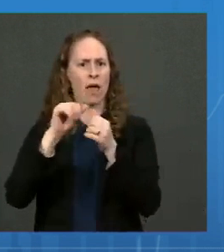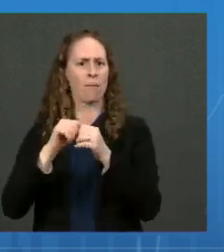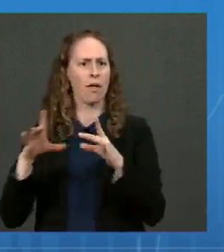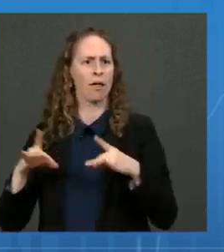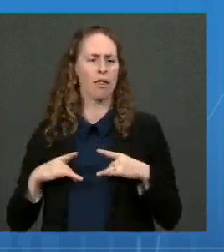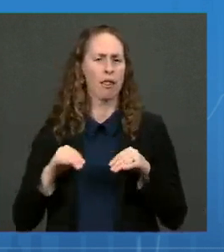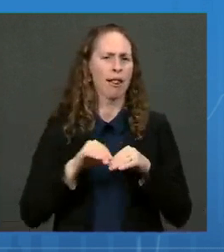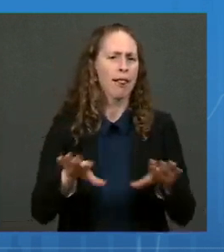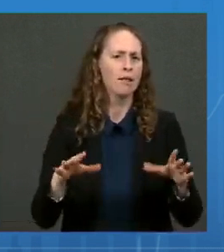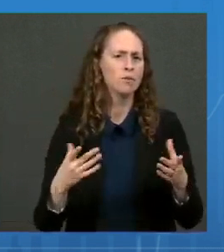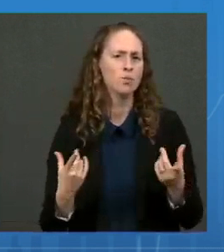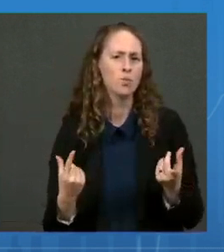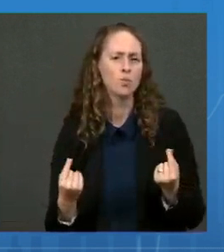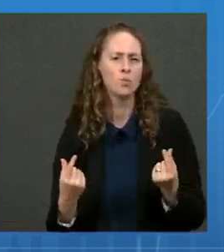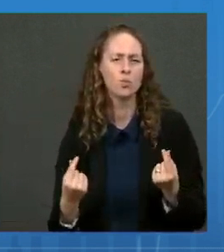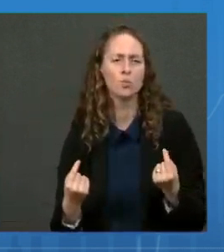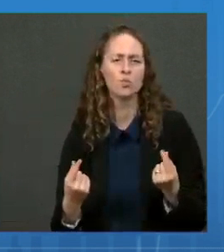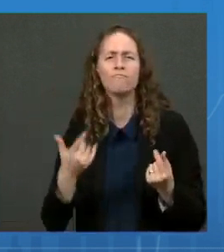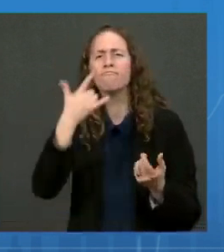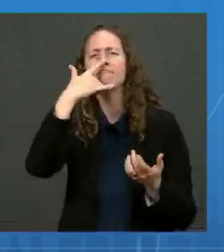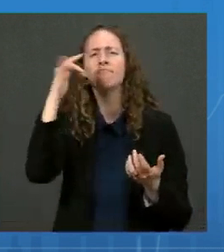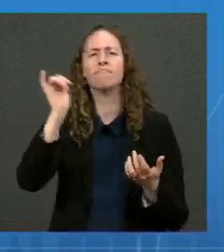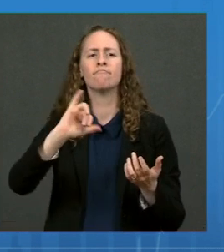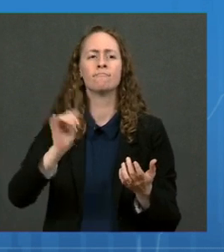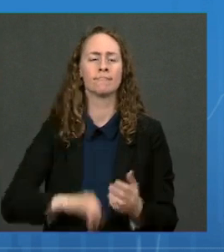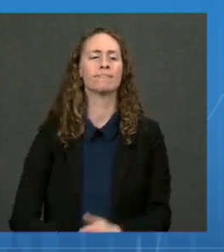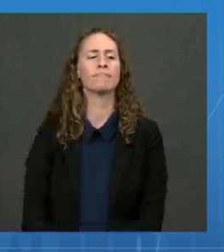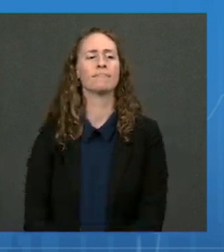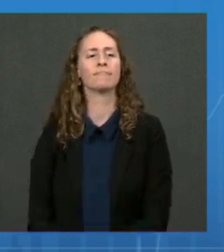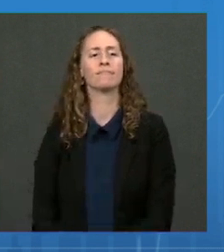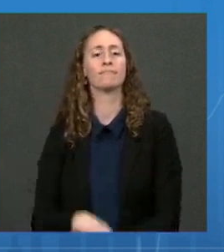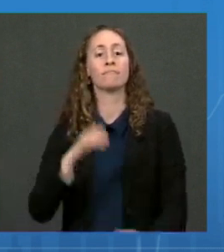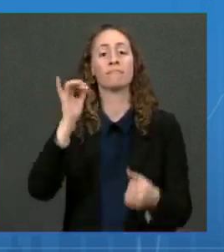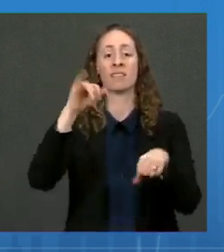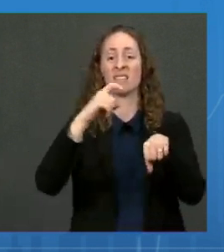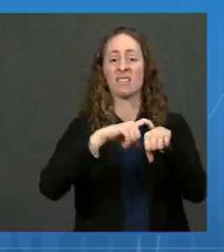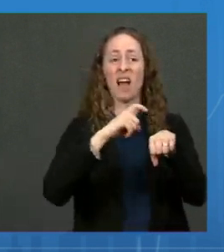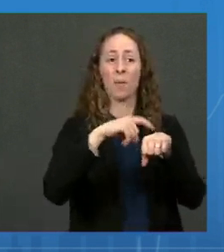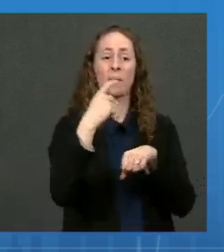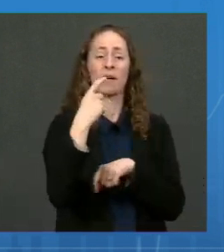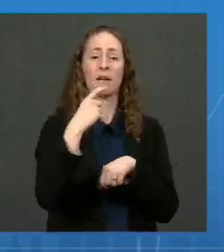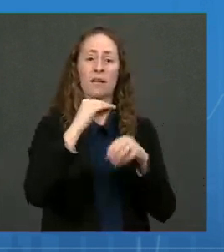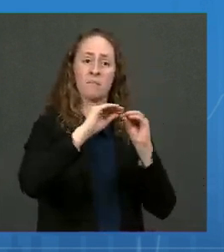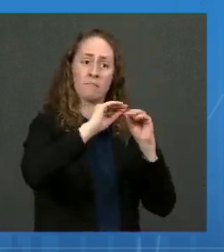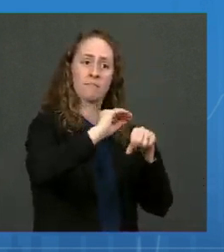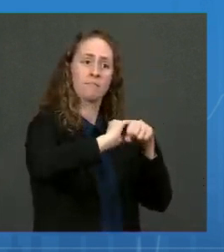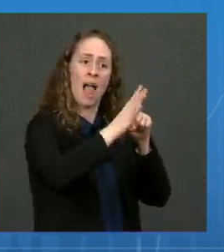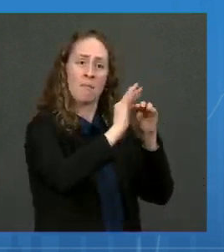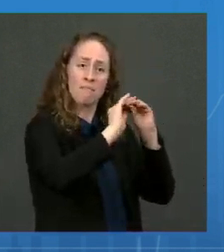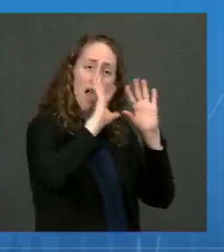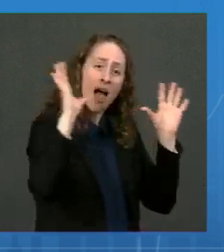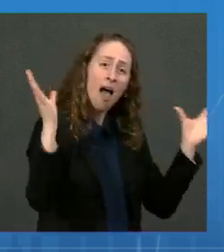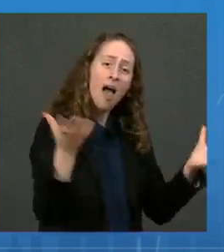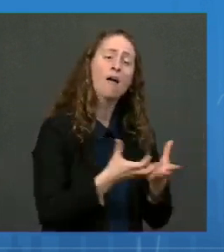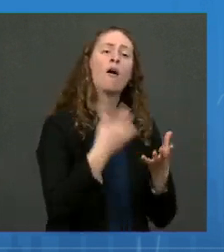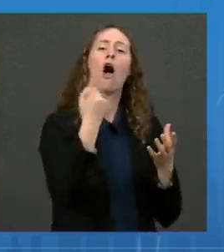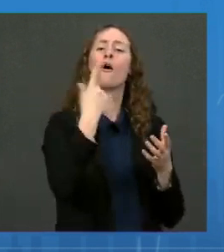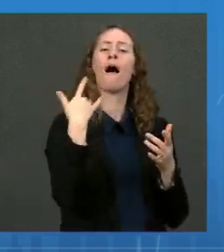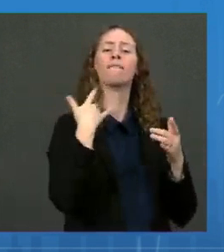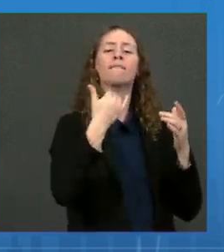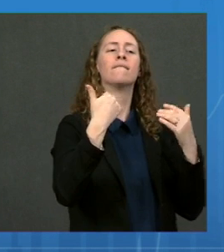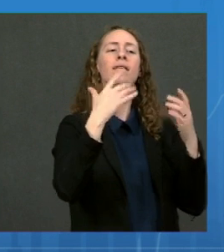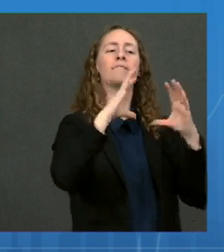thinks in terms of pandemics, there are multiple areas that one can go through. The first is the pandemic phase of the